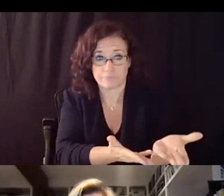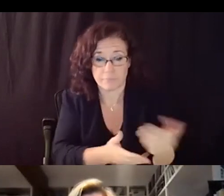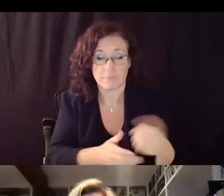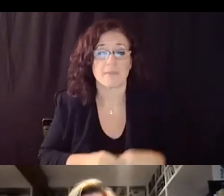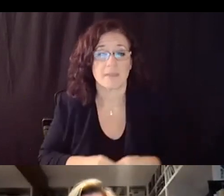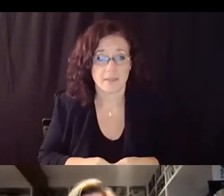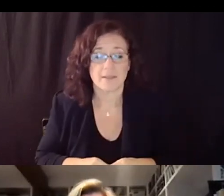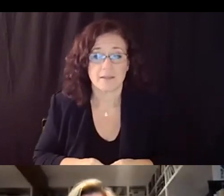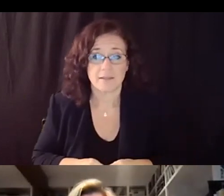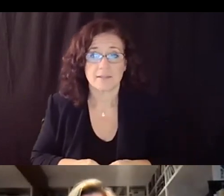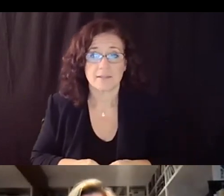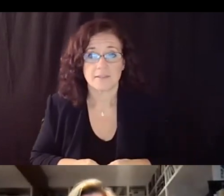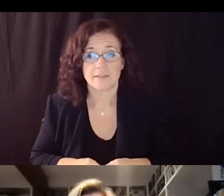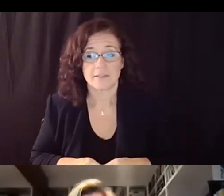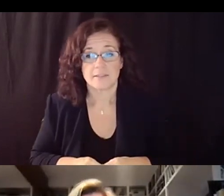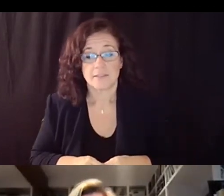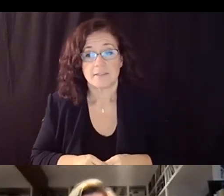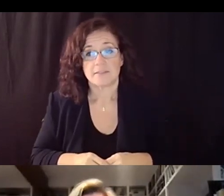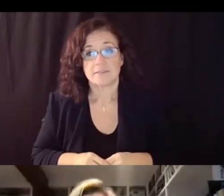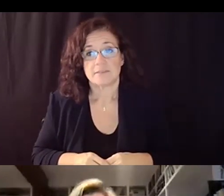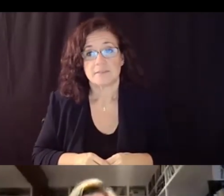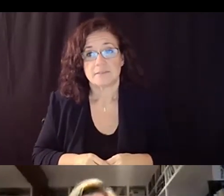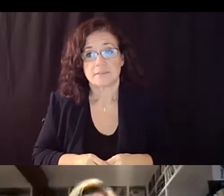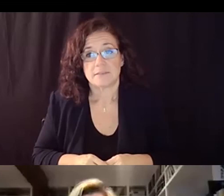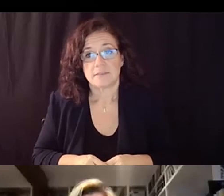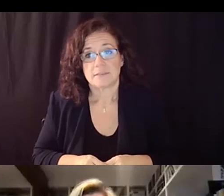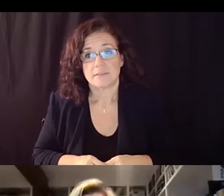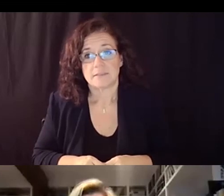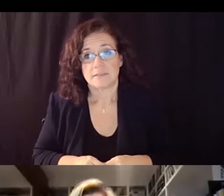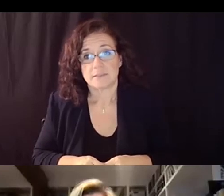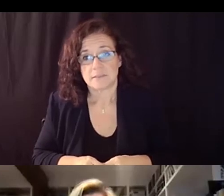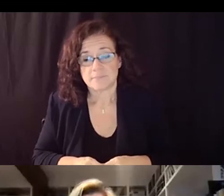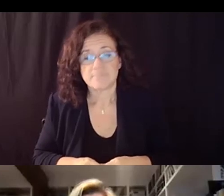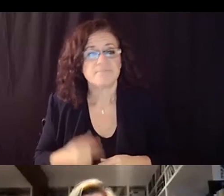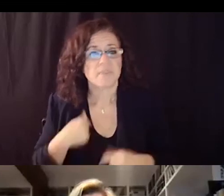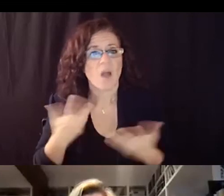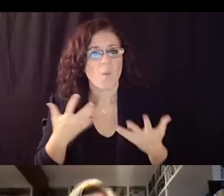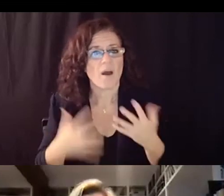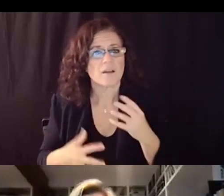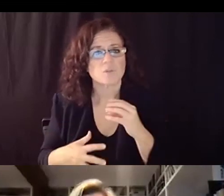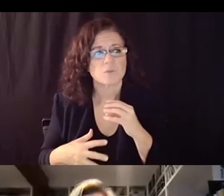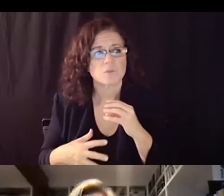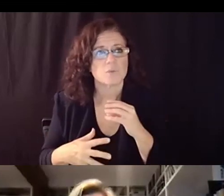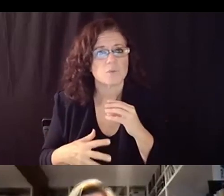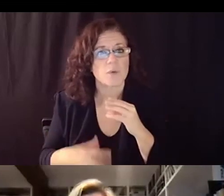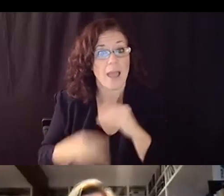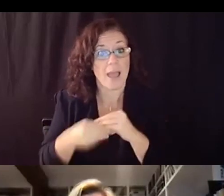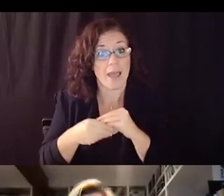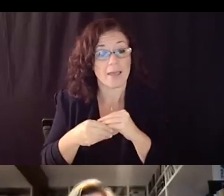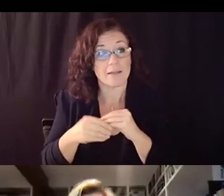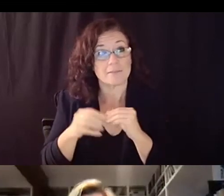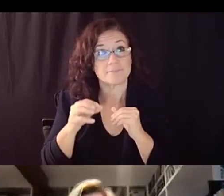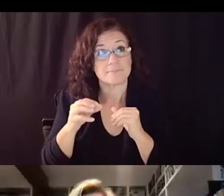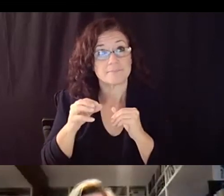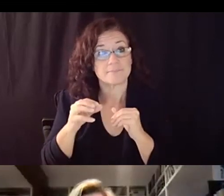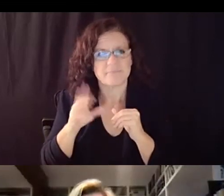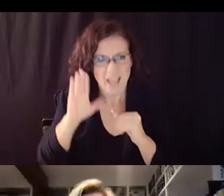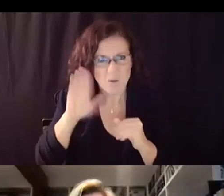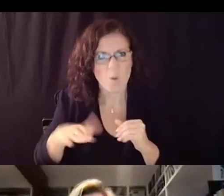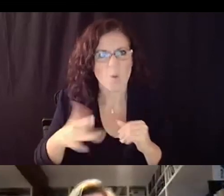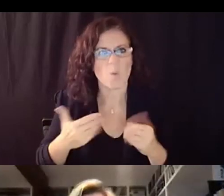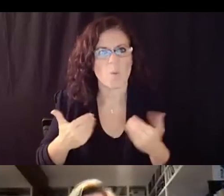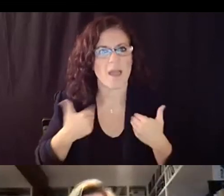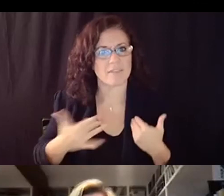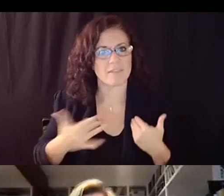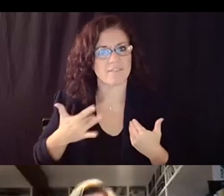little bit of some feeling of uh counter intuitiveness to changing a policy in grading in